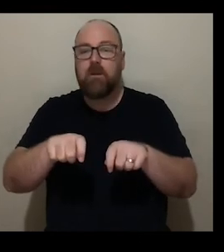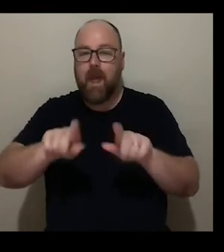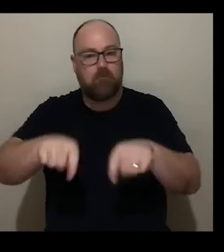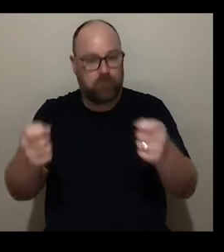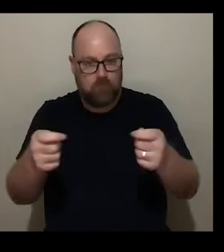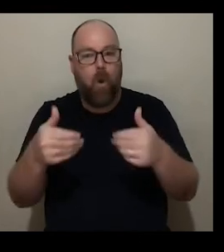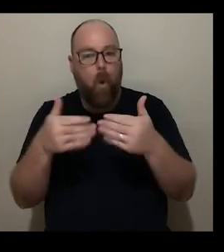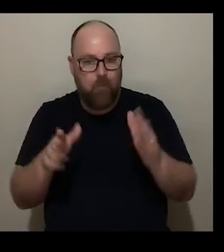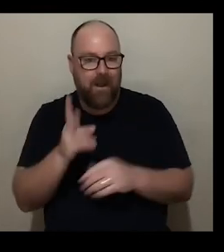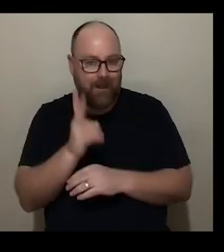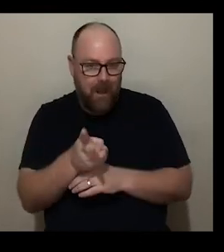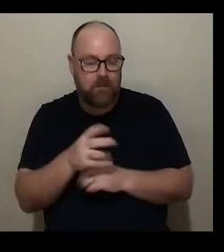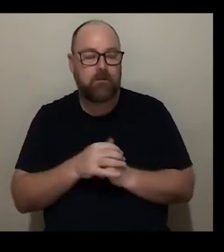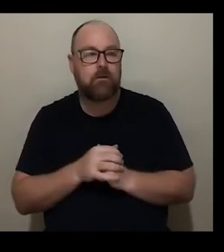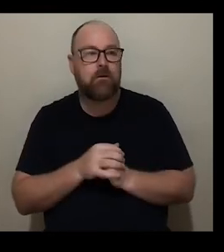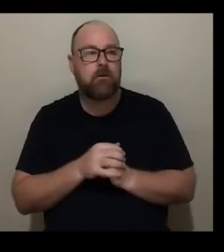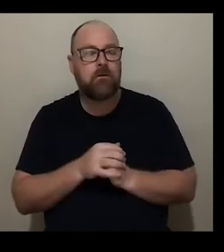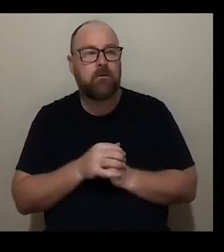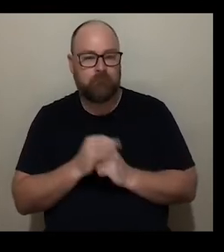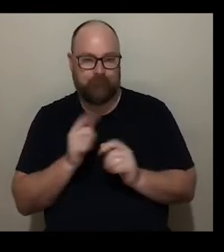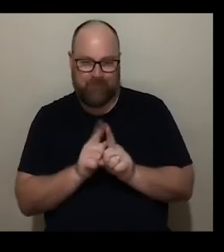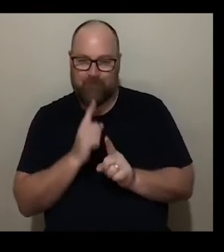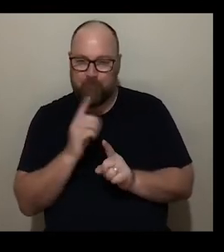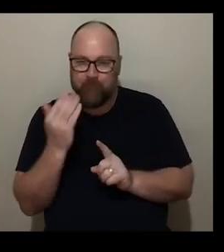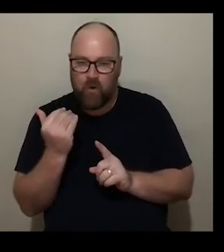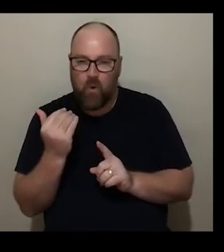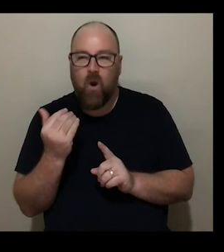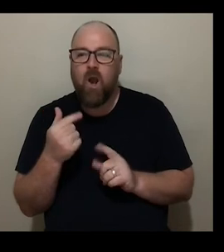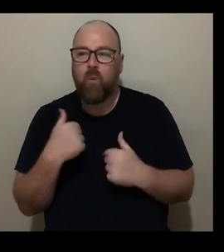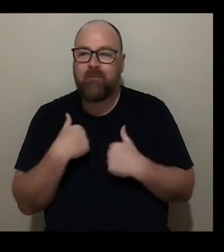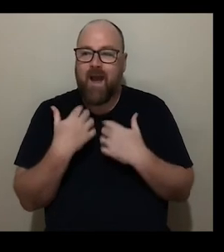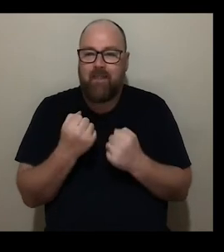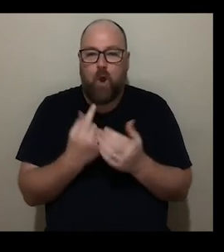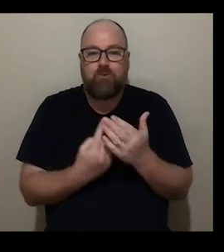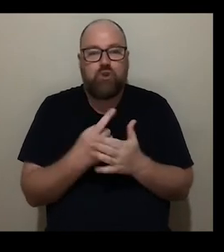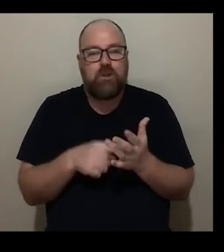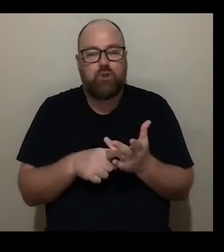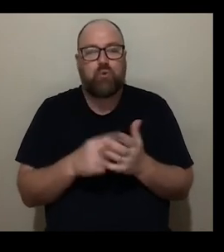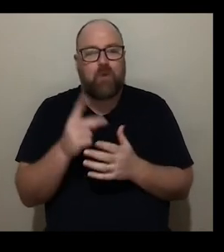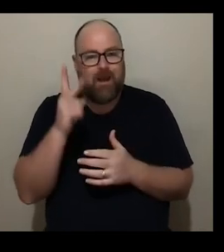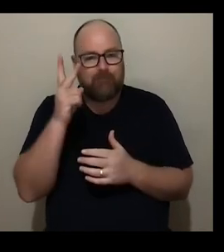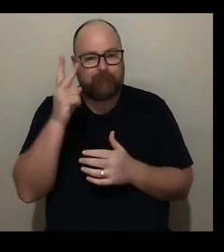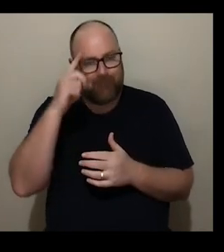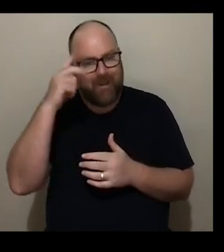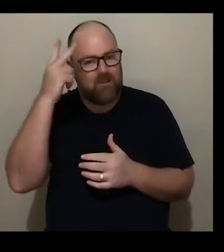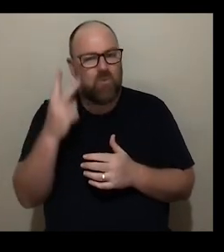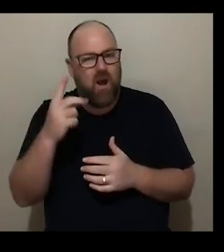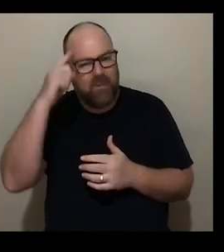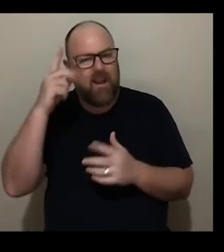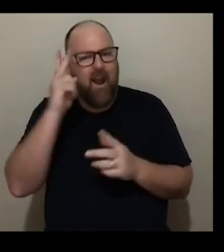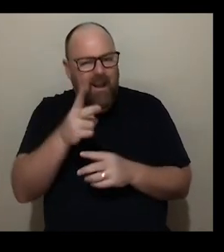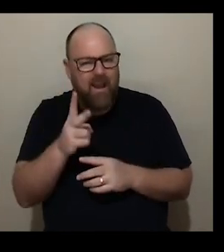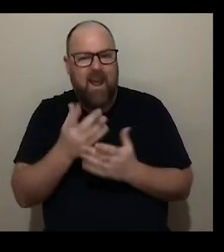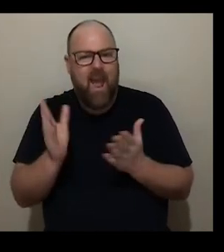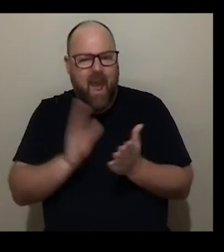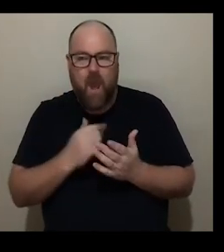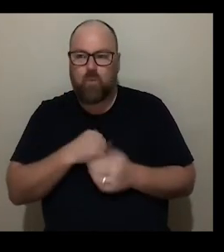um as i said earlier we have had the opportunity to think again about how we want to and how we